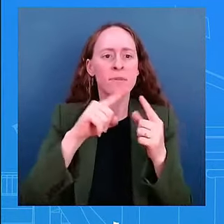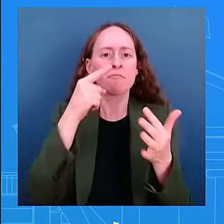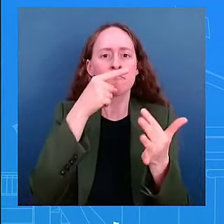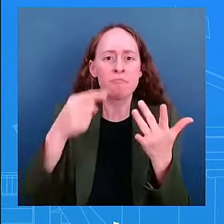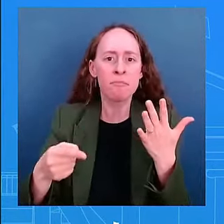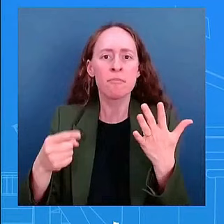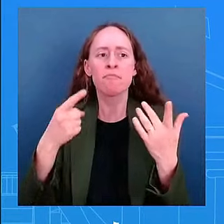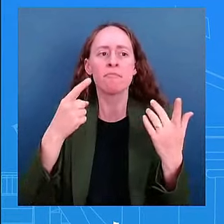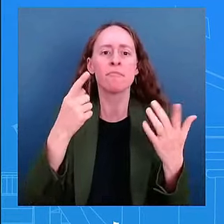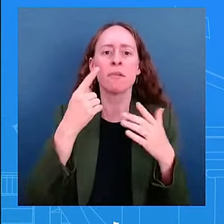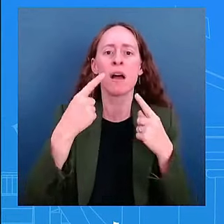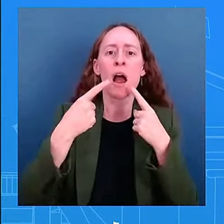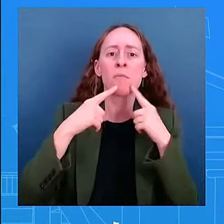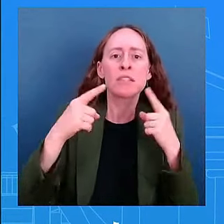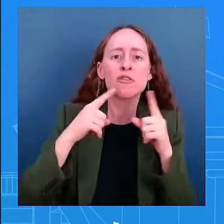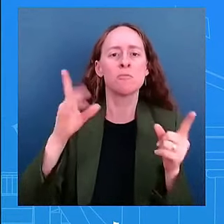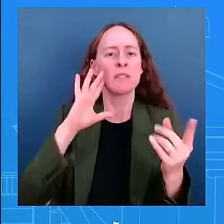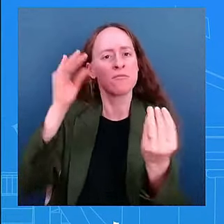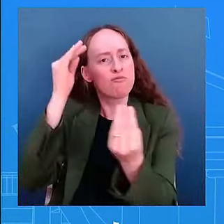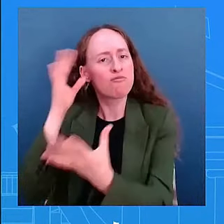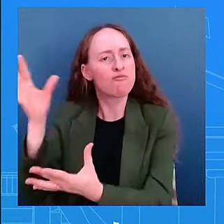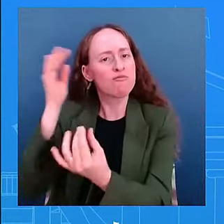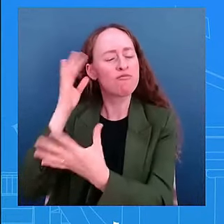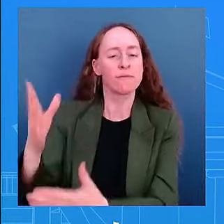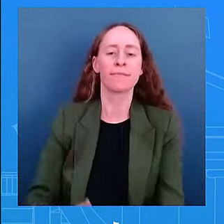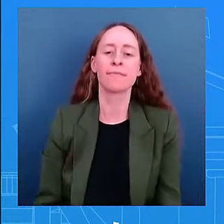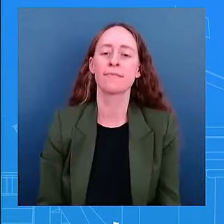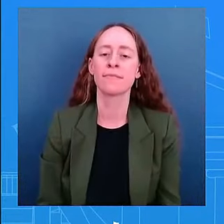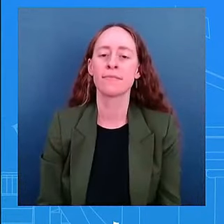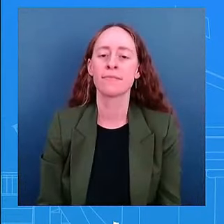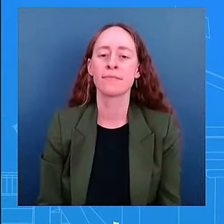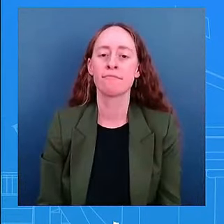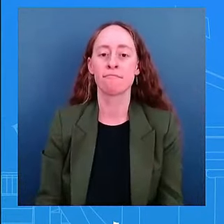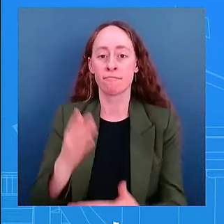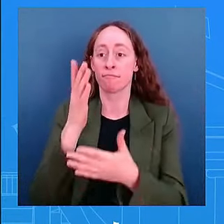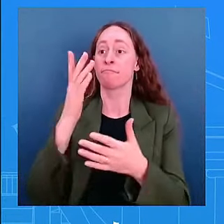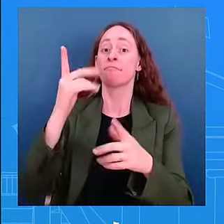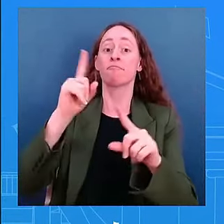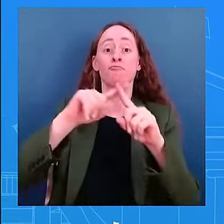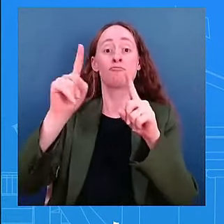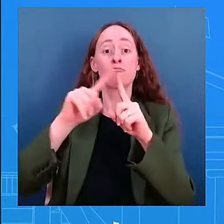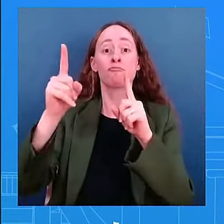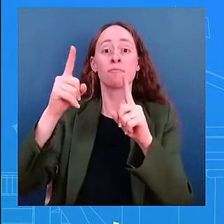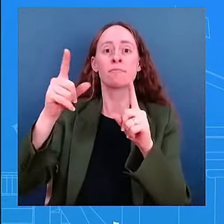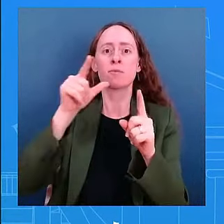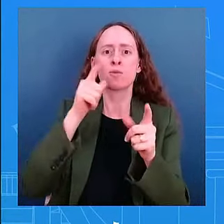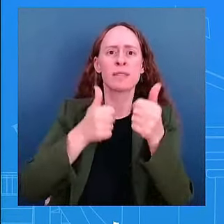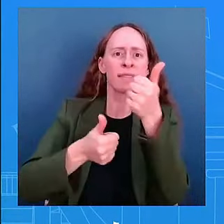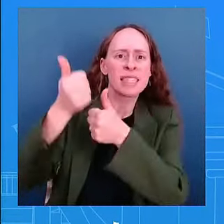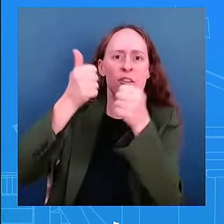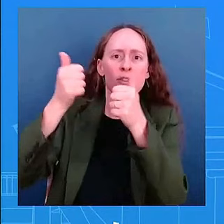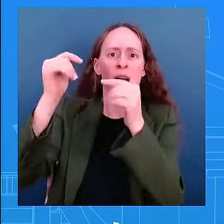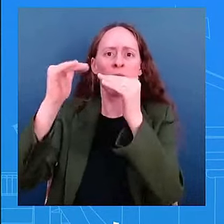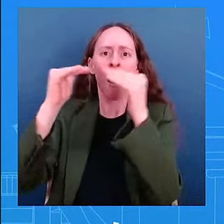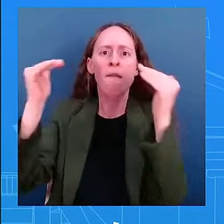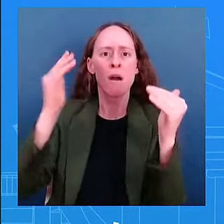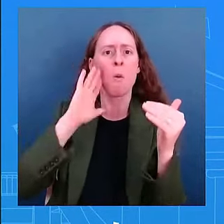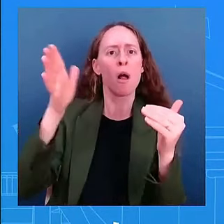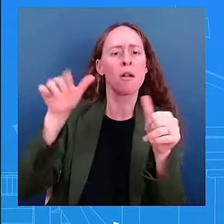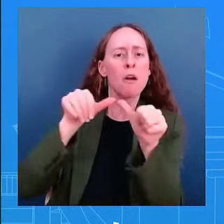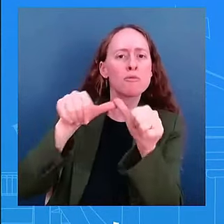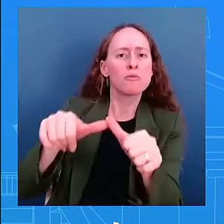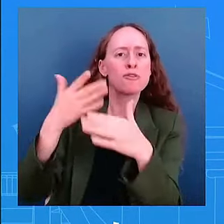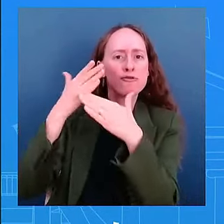receive a briefing from senior officials on the administration's new actions on ongoing work to crack down on drug trafficking traffickers smuggling